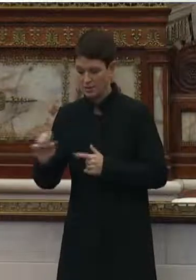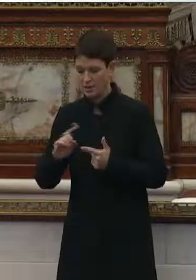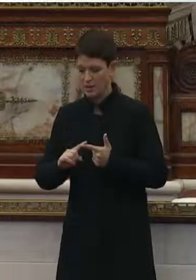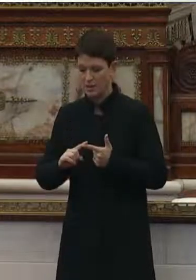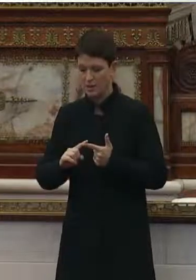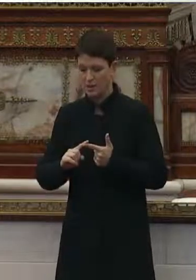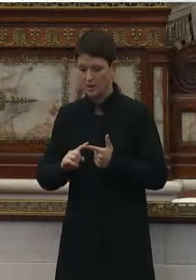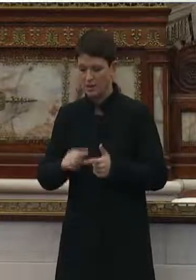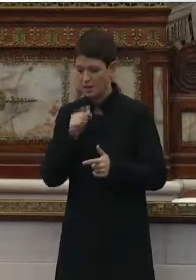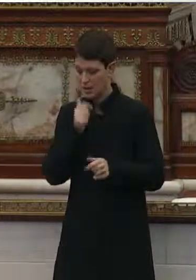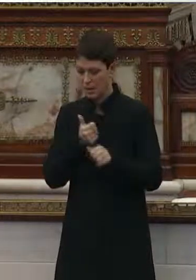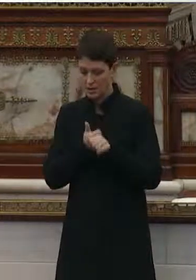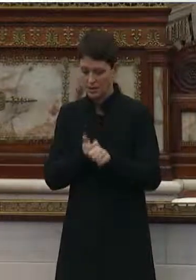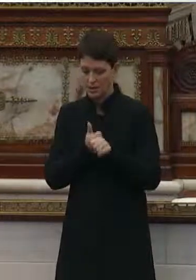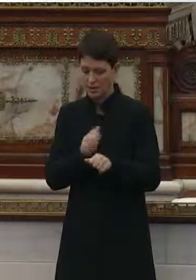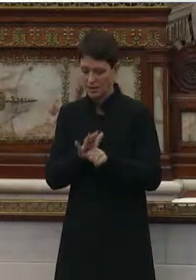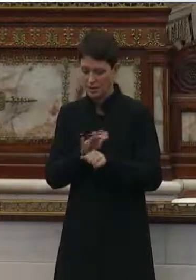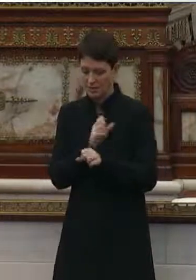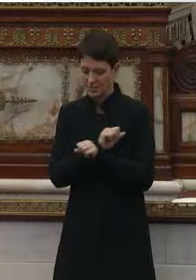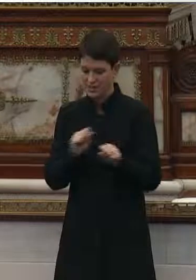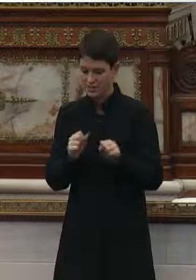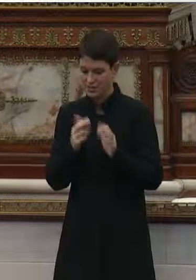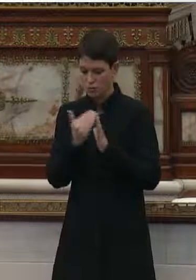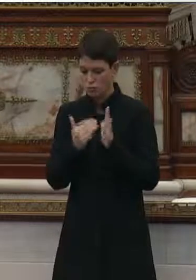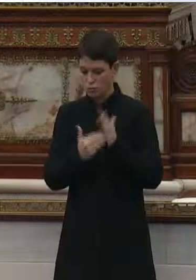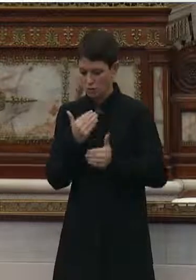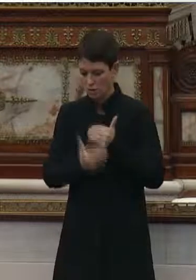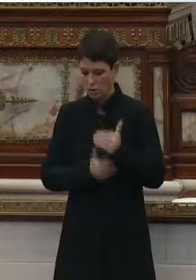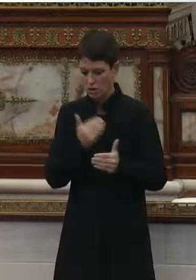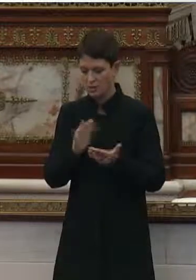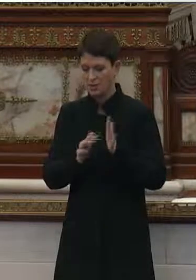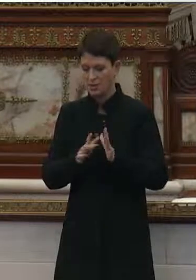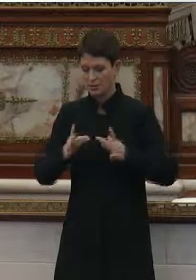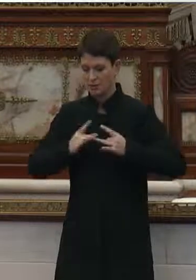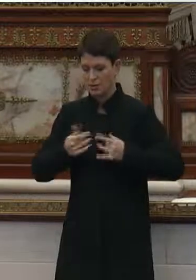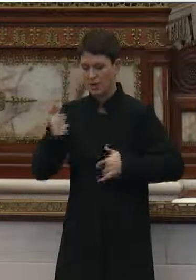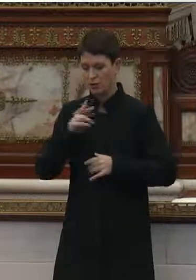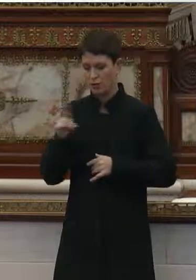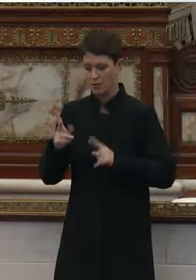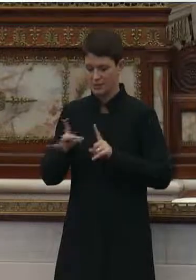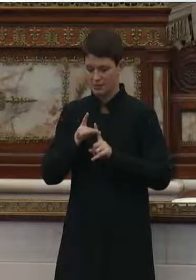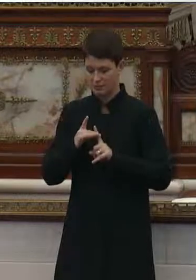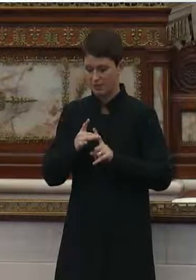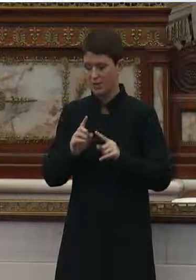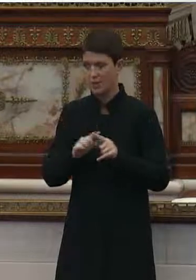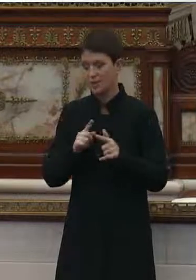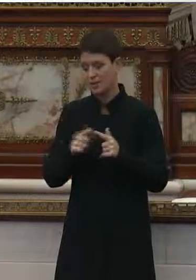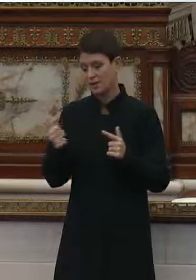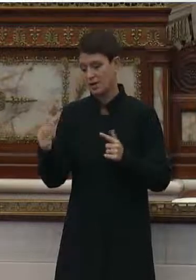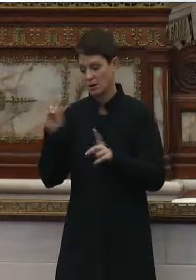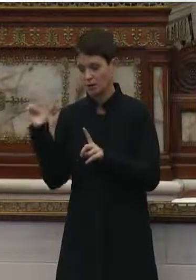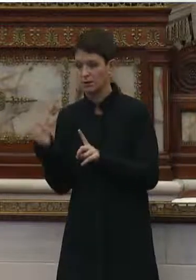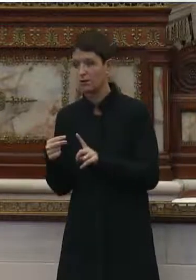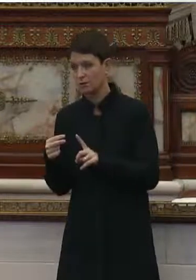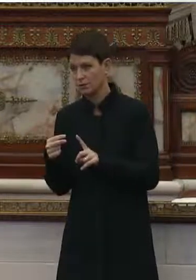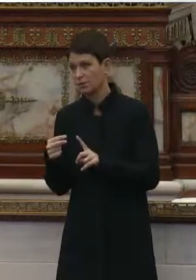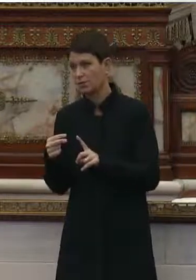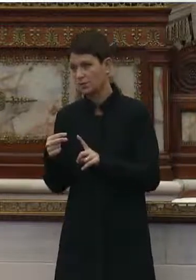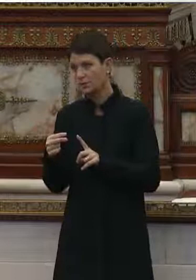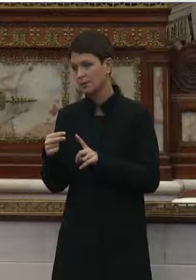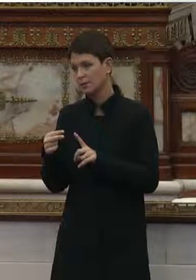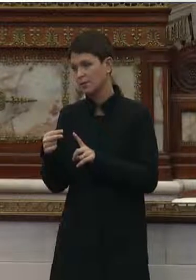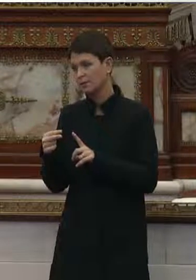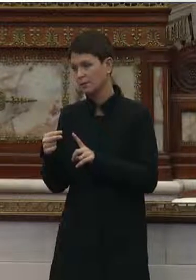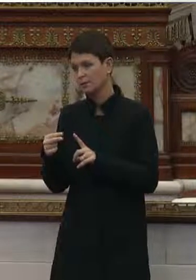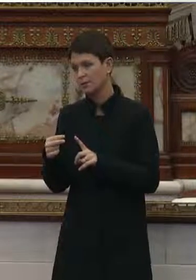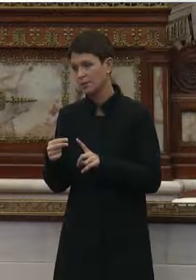poor adherence to safety protocols places you at higher risk. But then the other thing, again, that I think